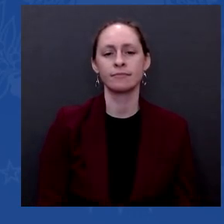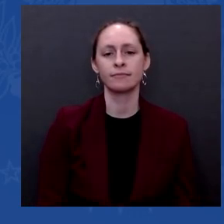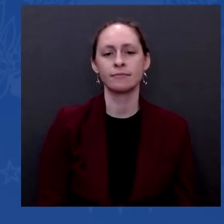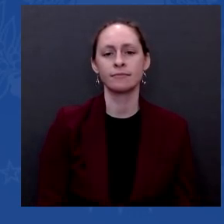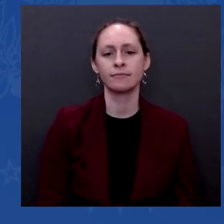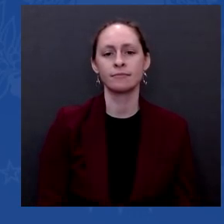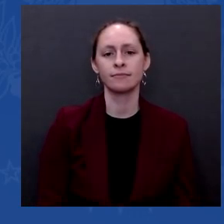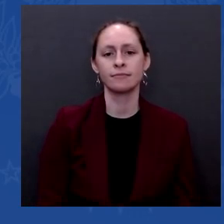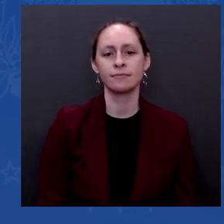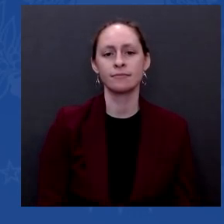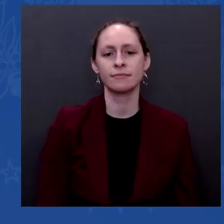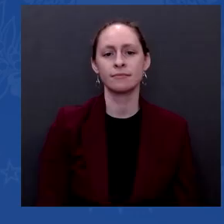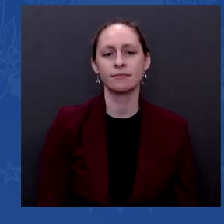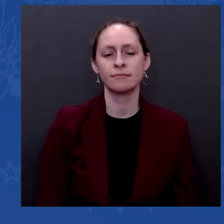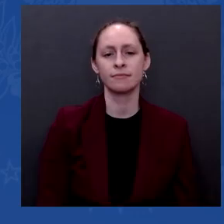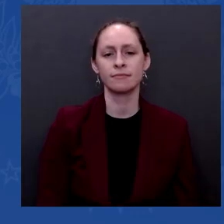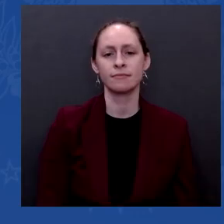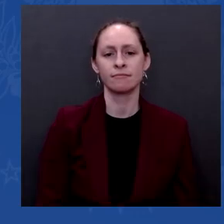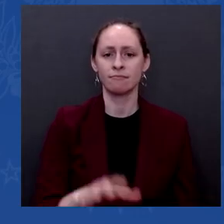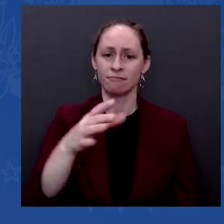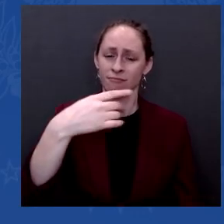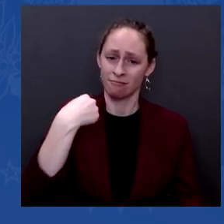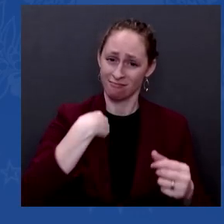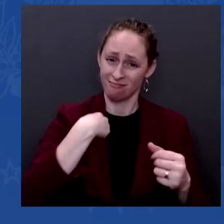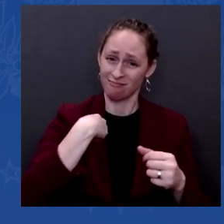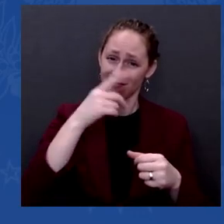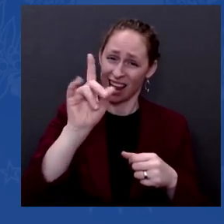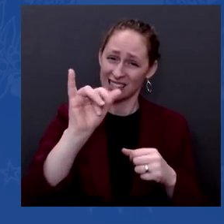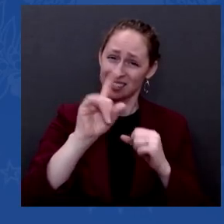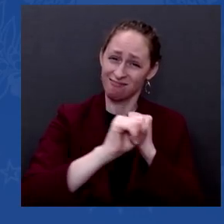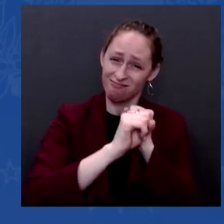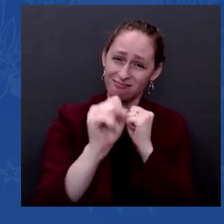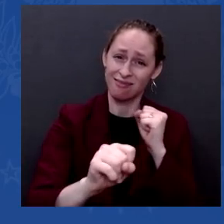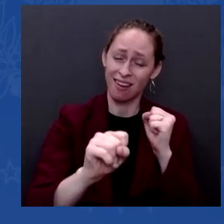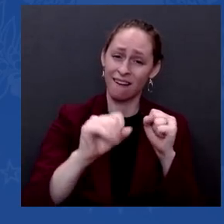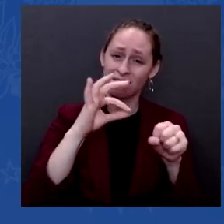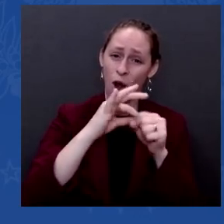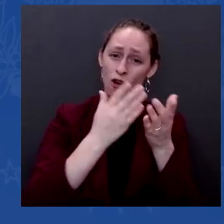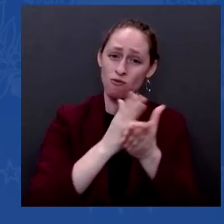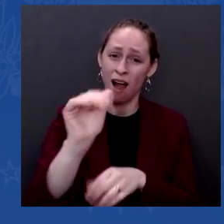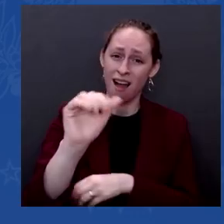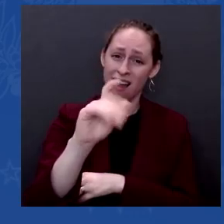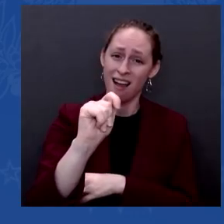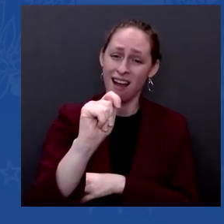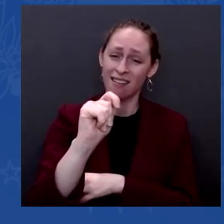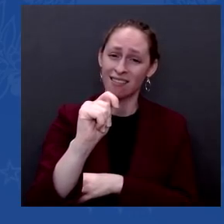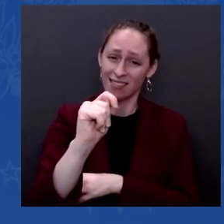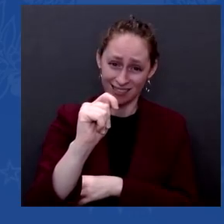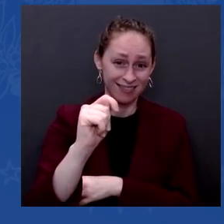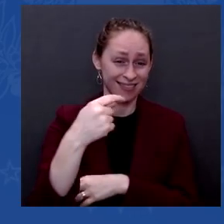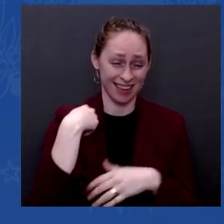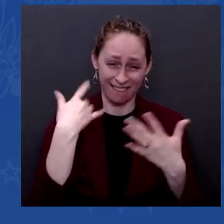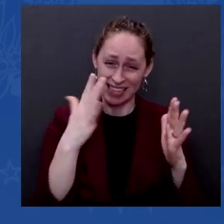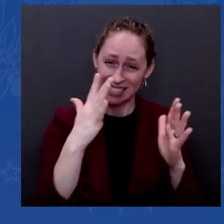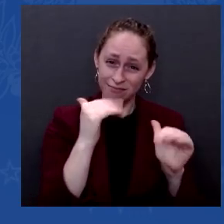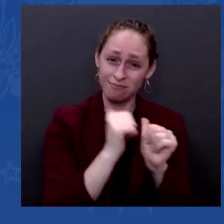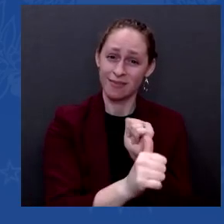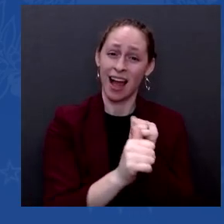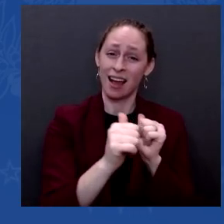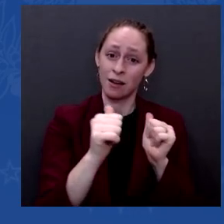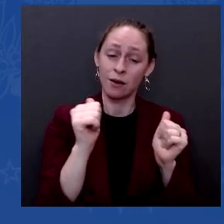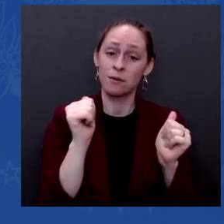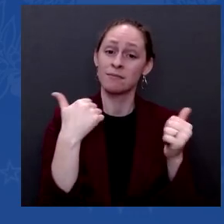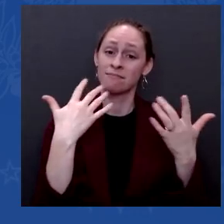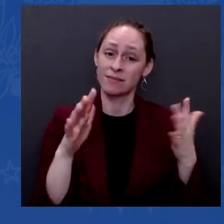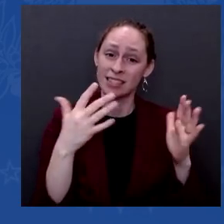Thurman to vote for it. That's what I've been doing my whole career. And so the idea that I